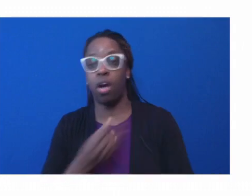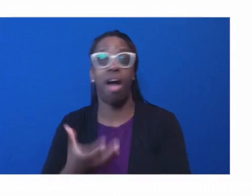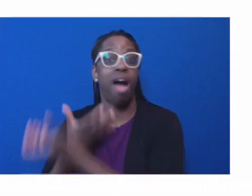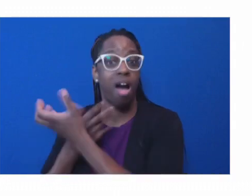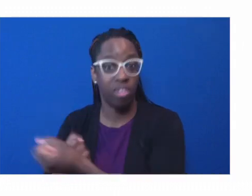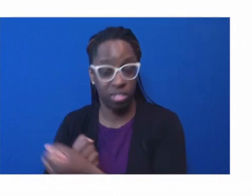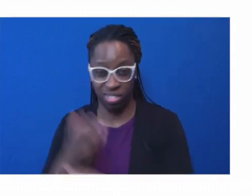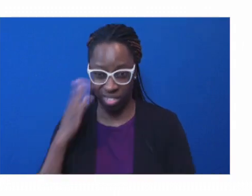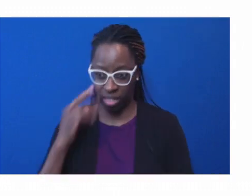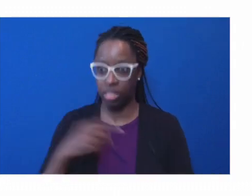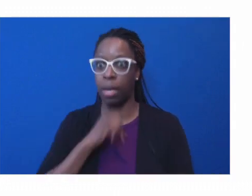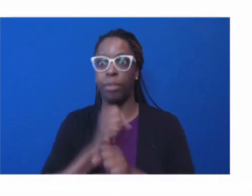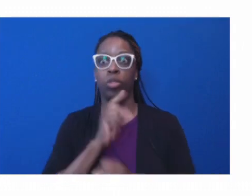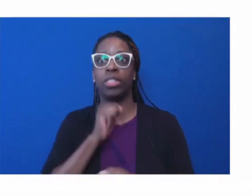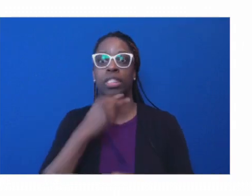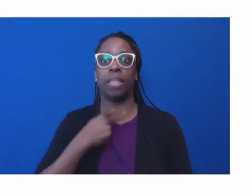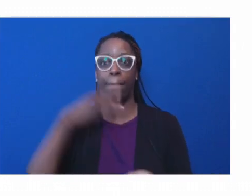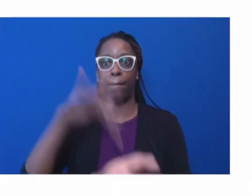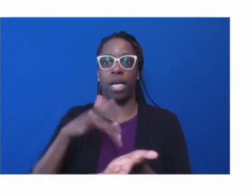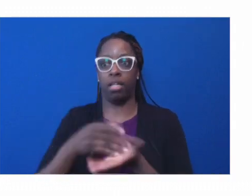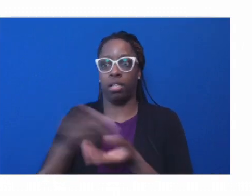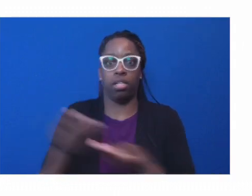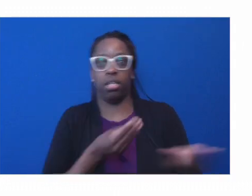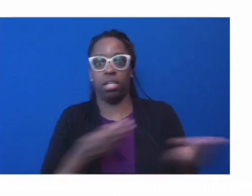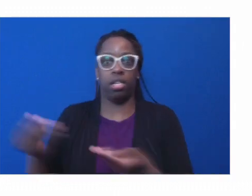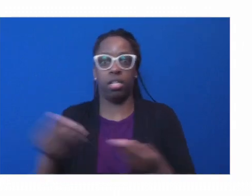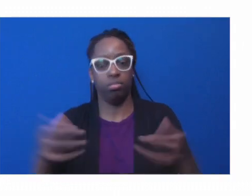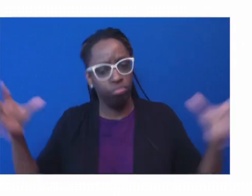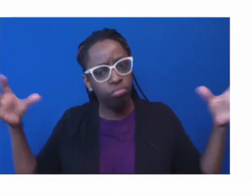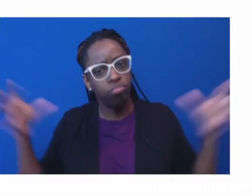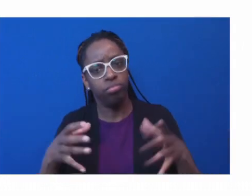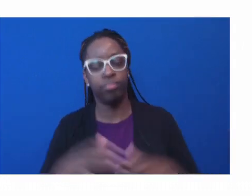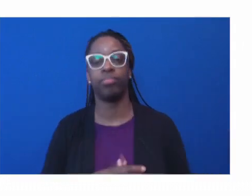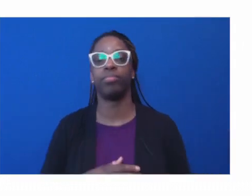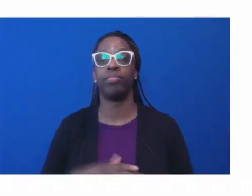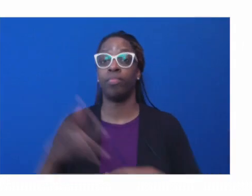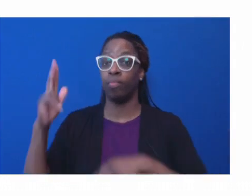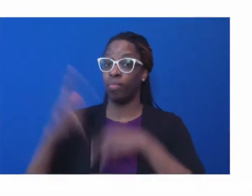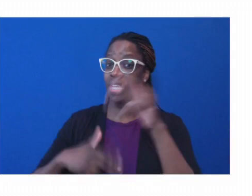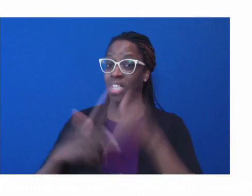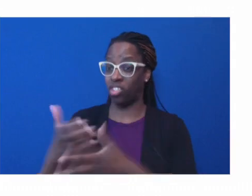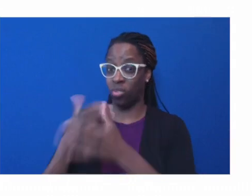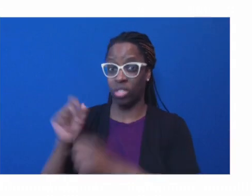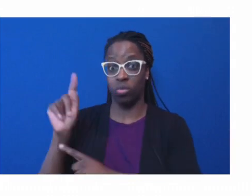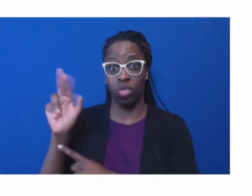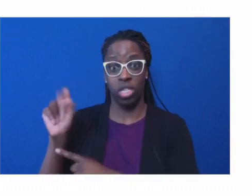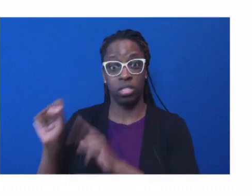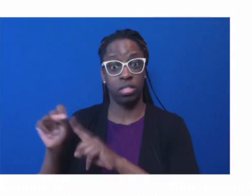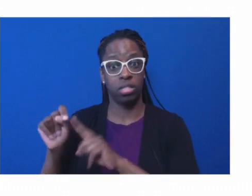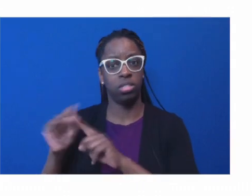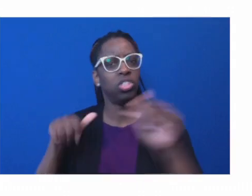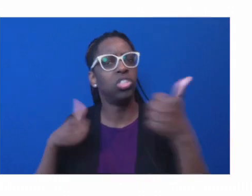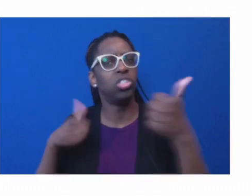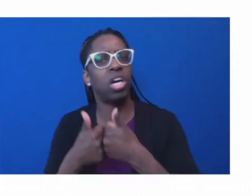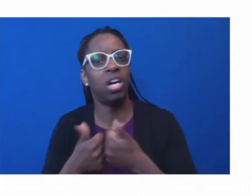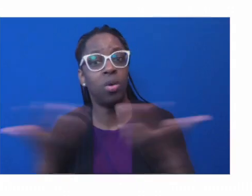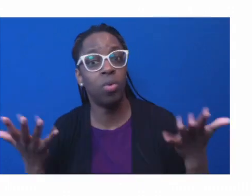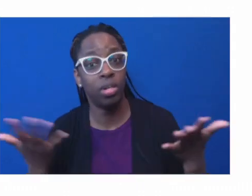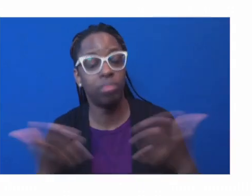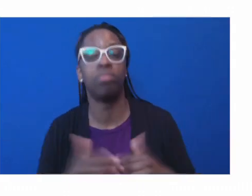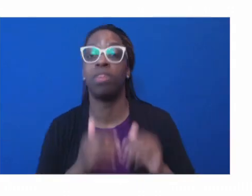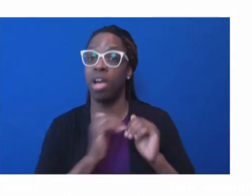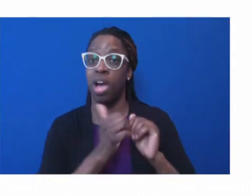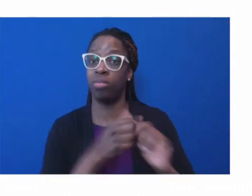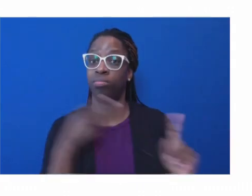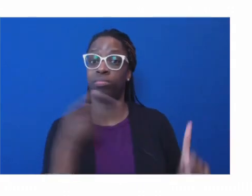looking at as, as how do we do this well. And we found that much of that work is very much about, uh, getting to